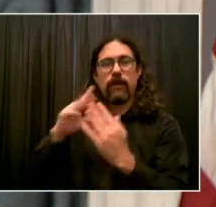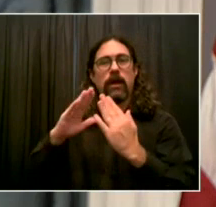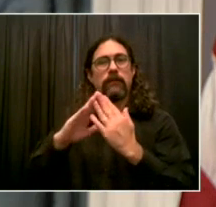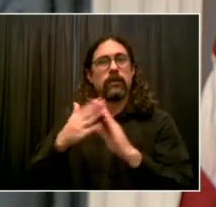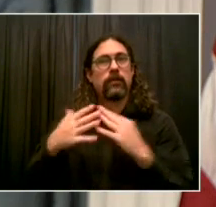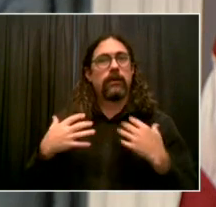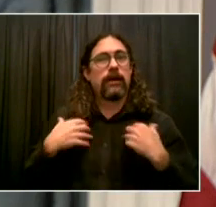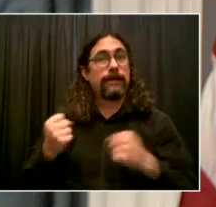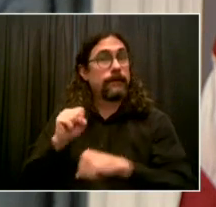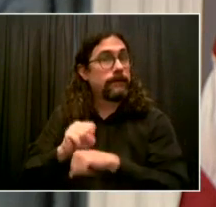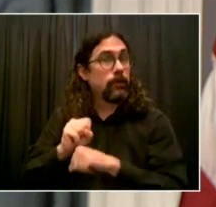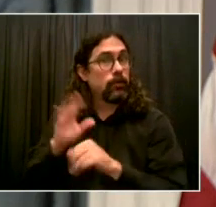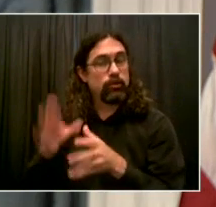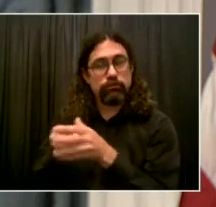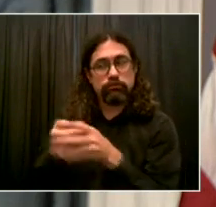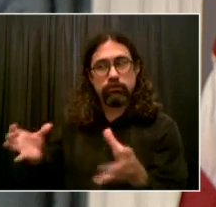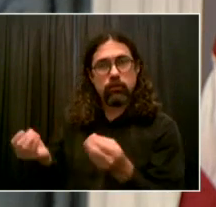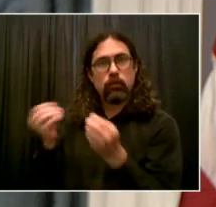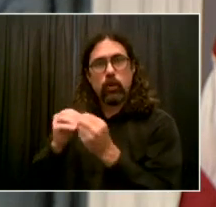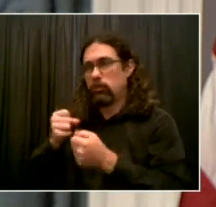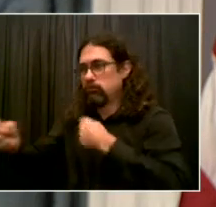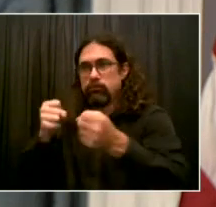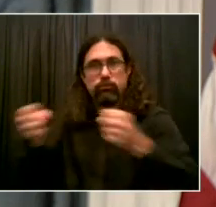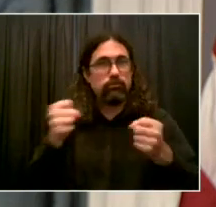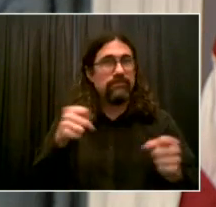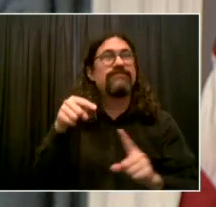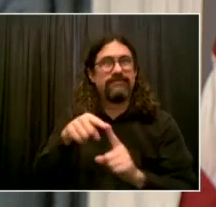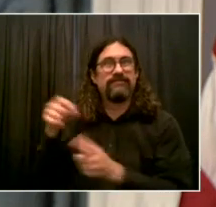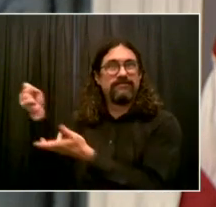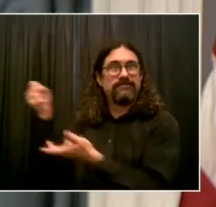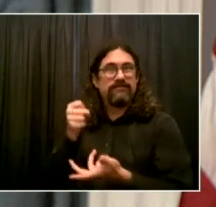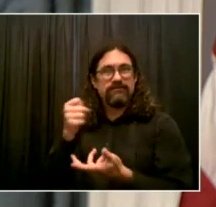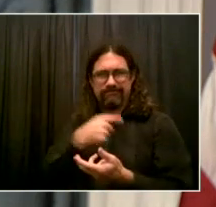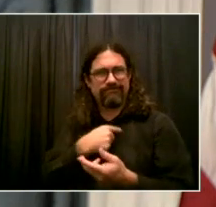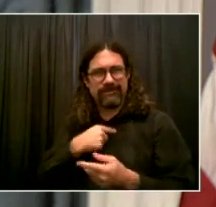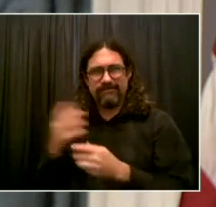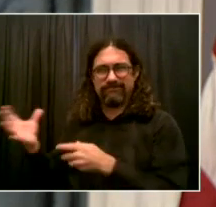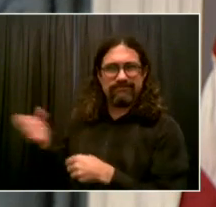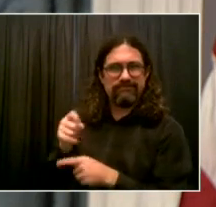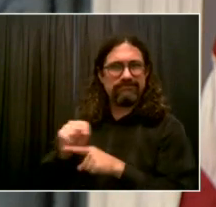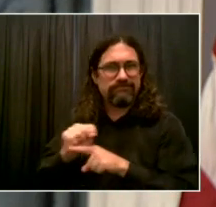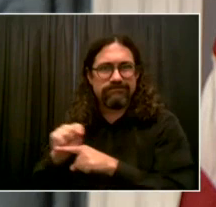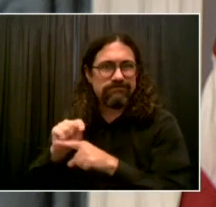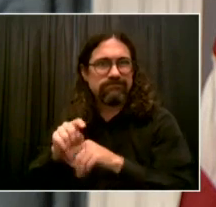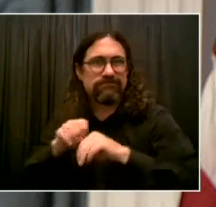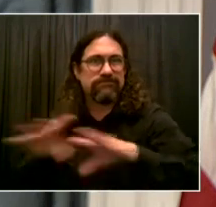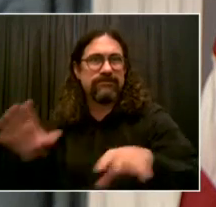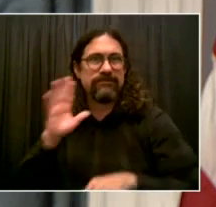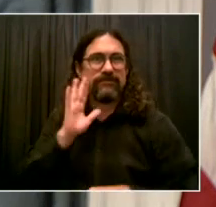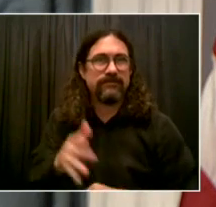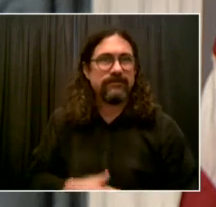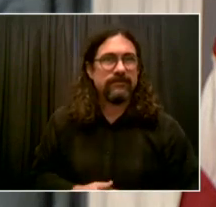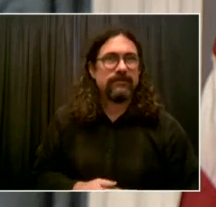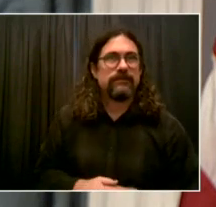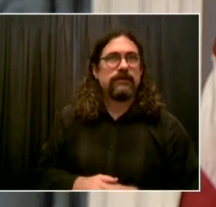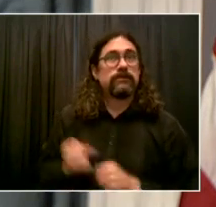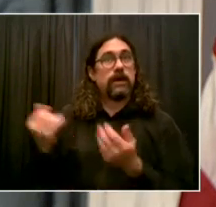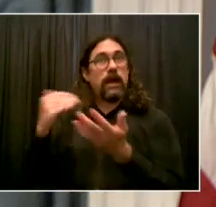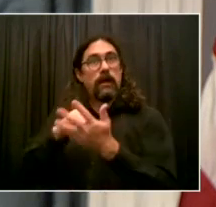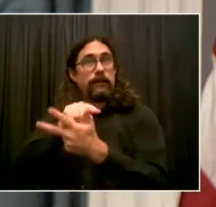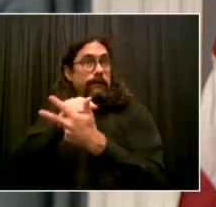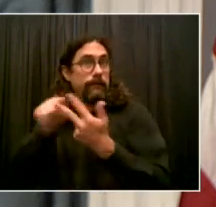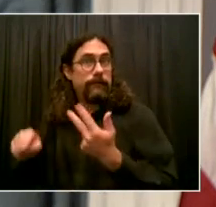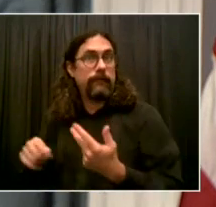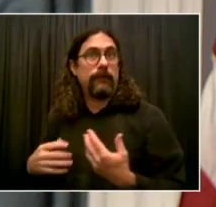between epidemiology and care delivery. What they care about is staying healthy. Working across public health and